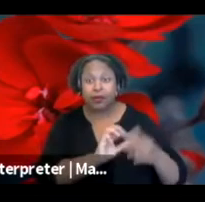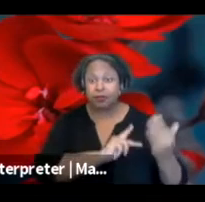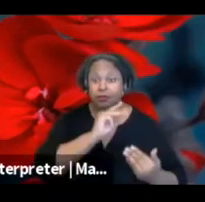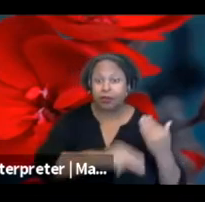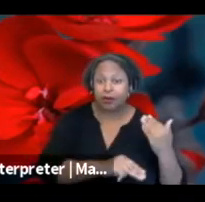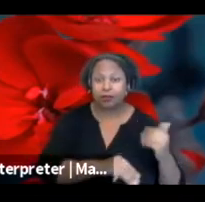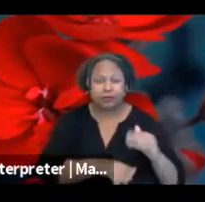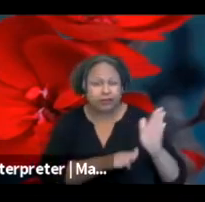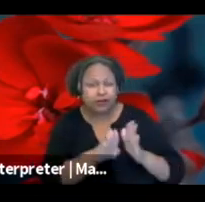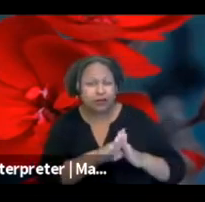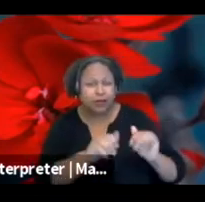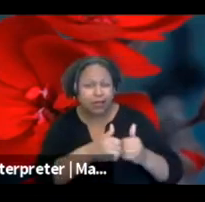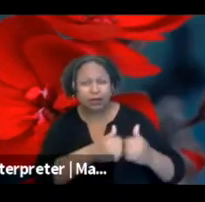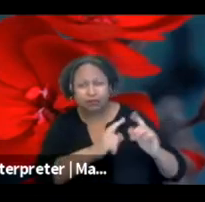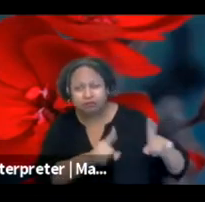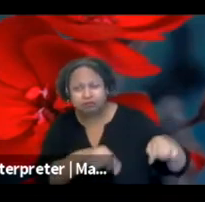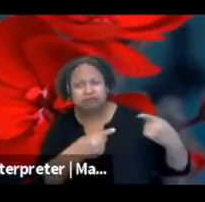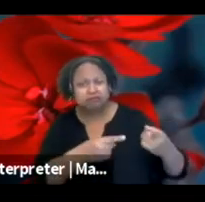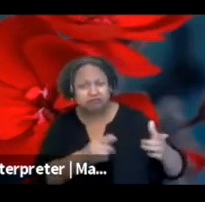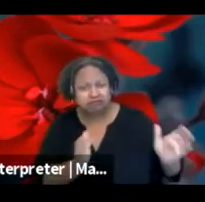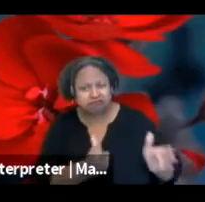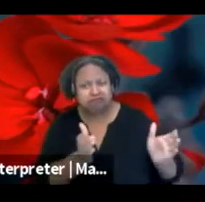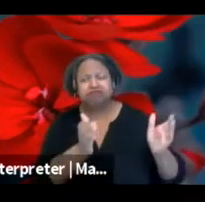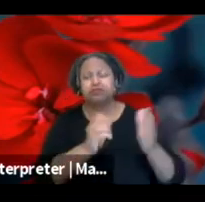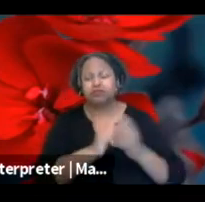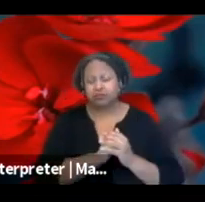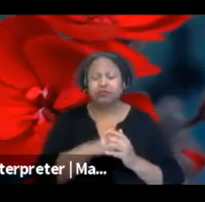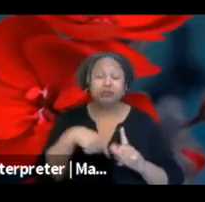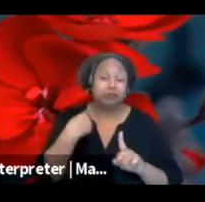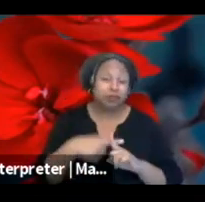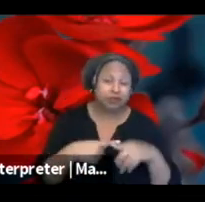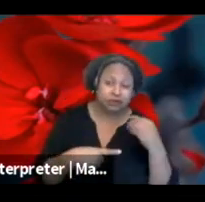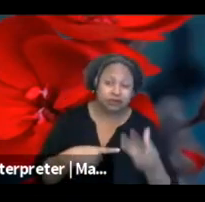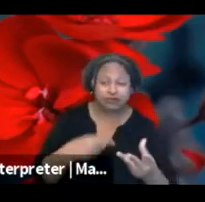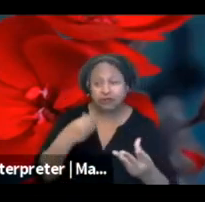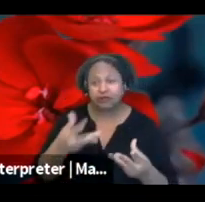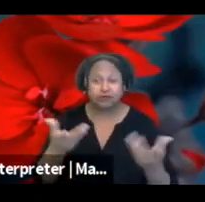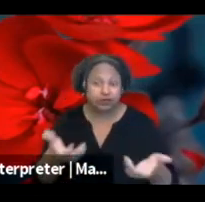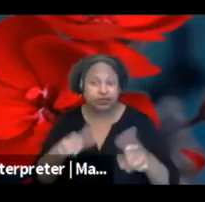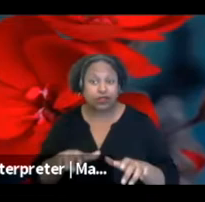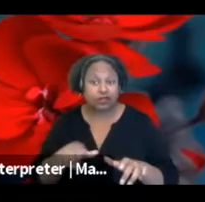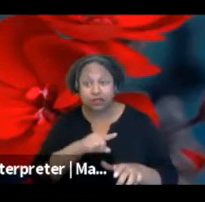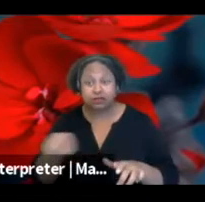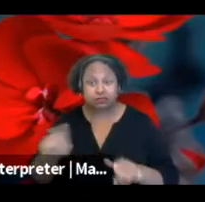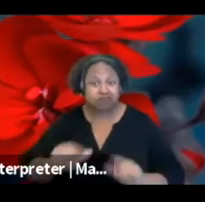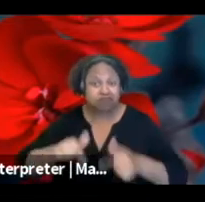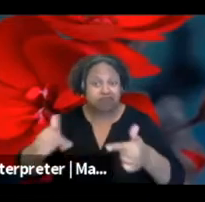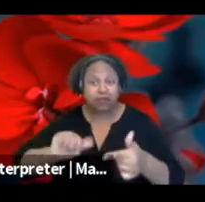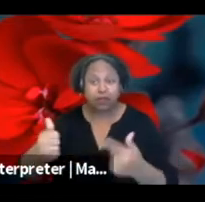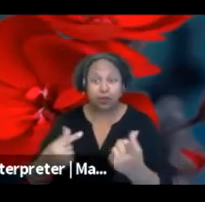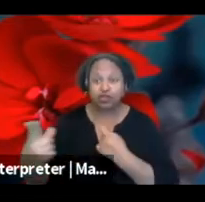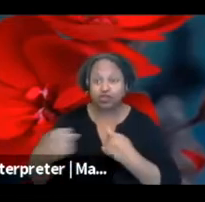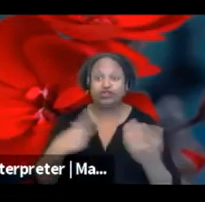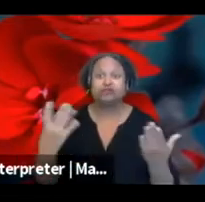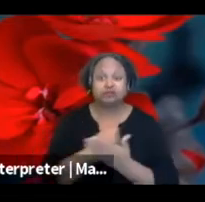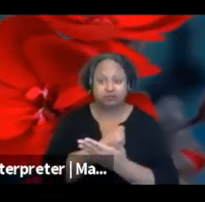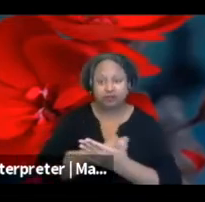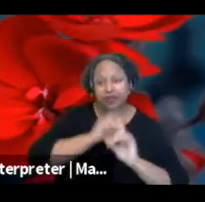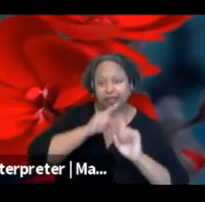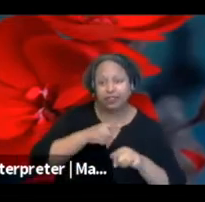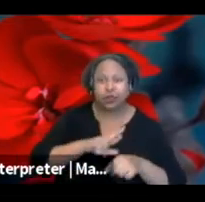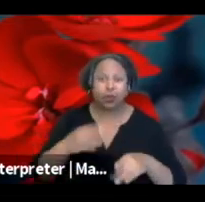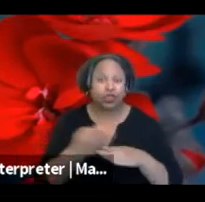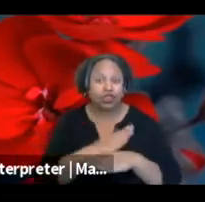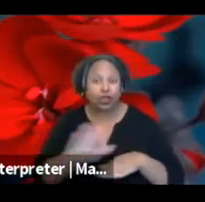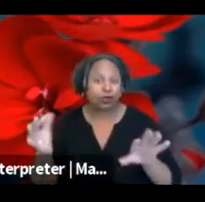it's been developing, and also to give you an opportunity to ask any questions and to share any feedback